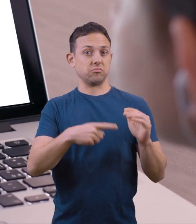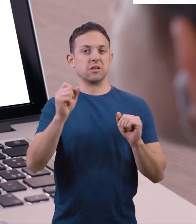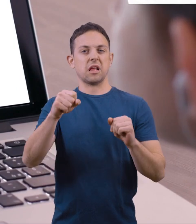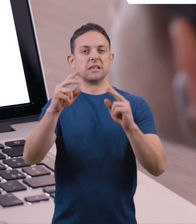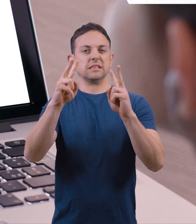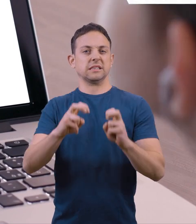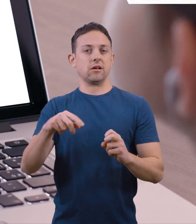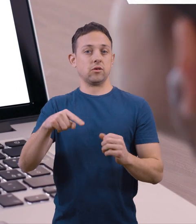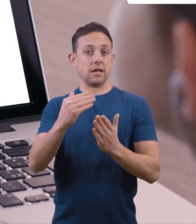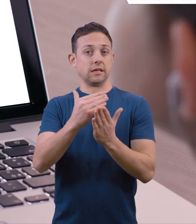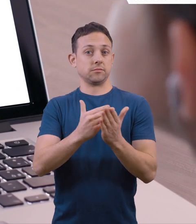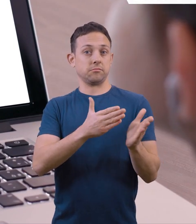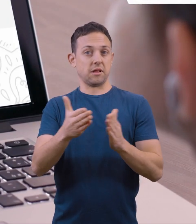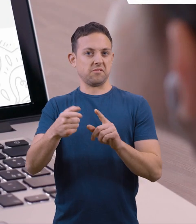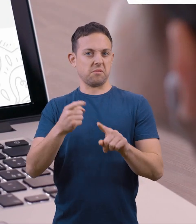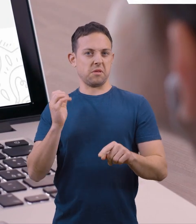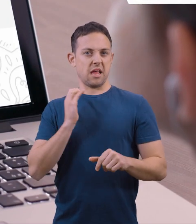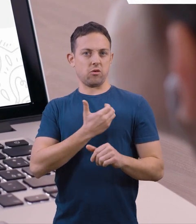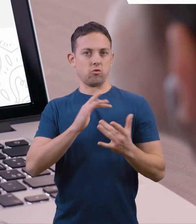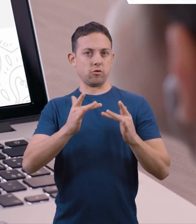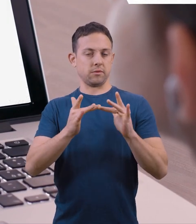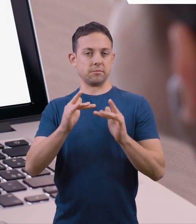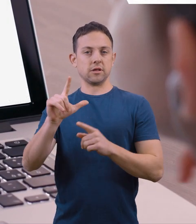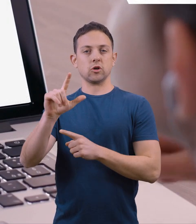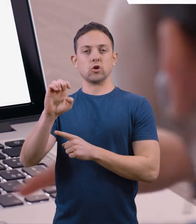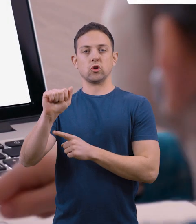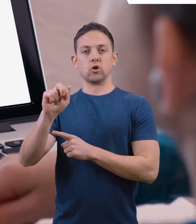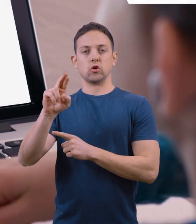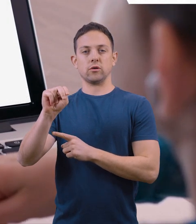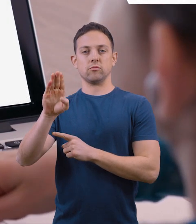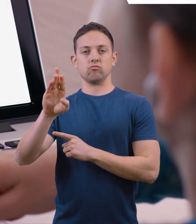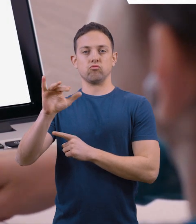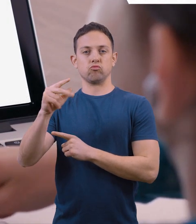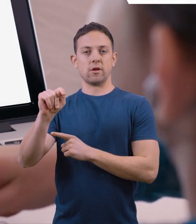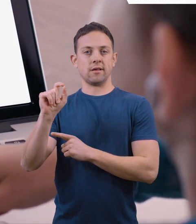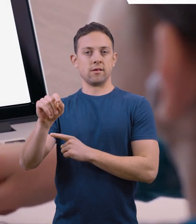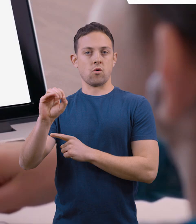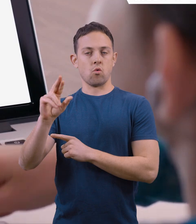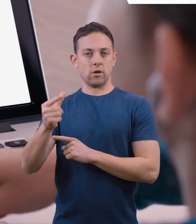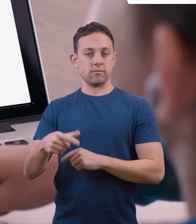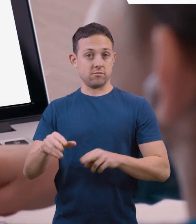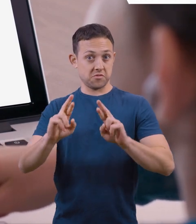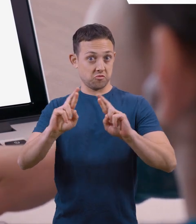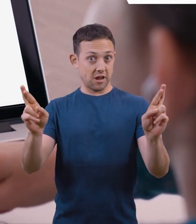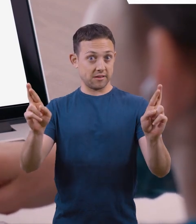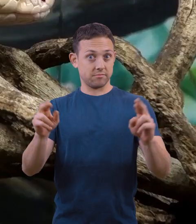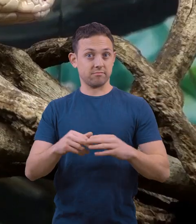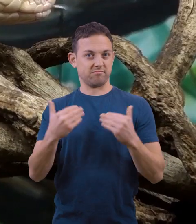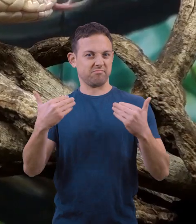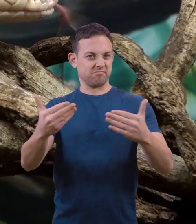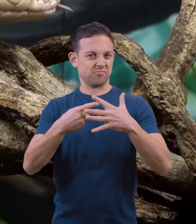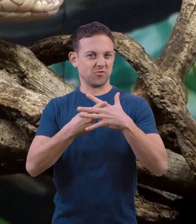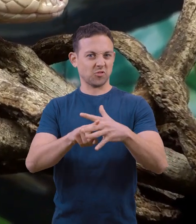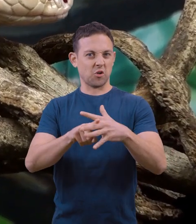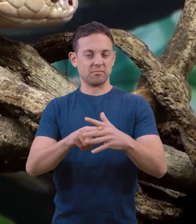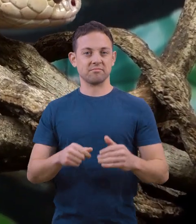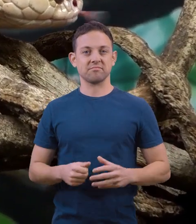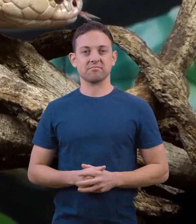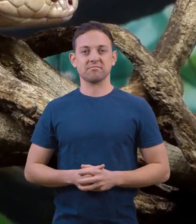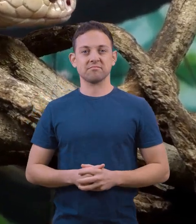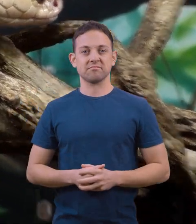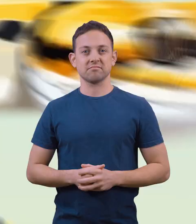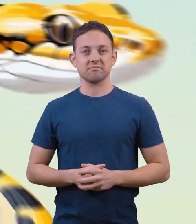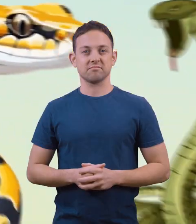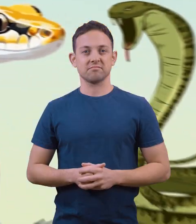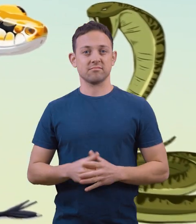along, you can download this lesson plan from our website, learnbright.org. Ready? Let's get started!